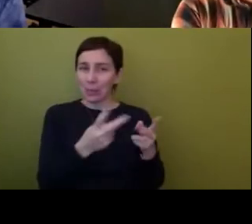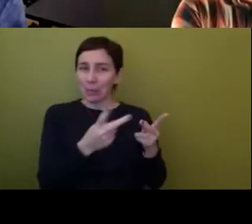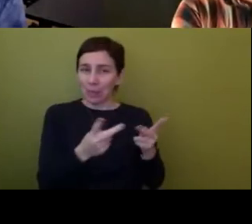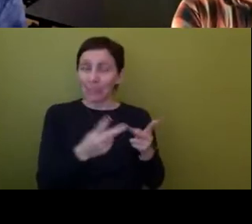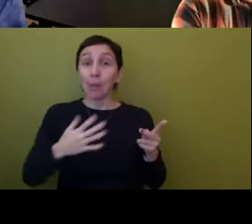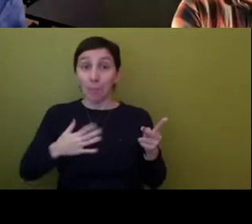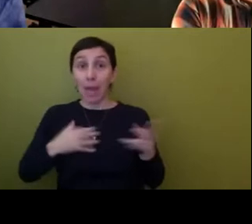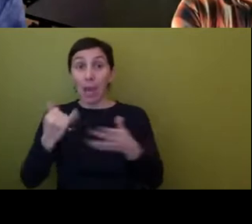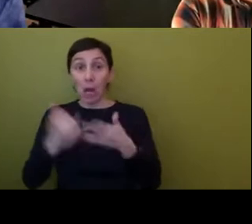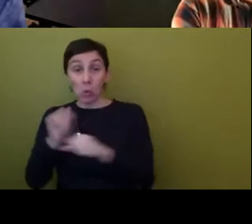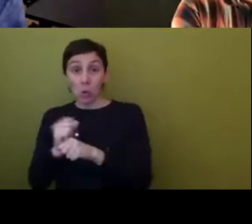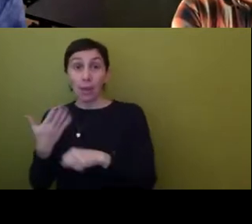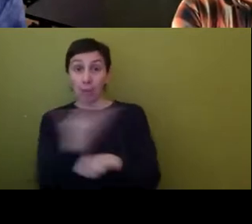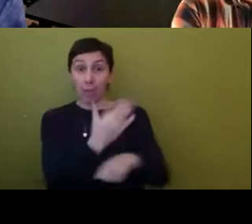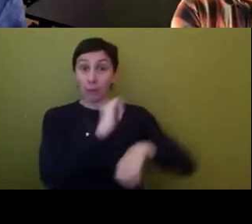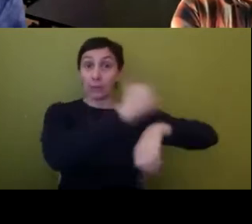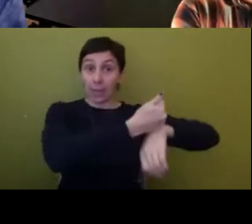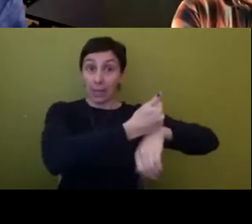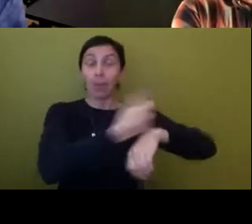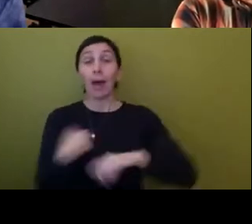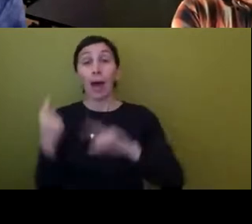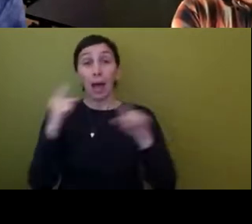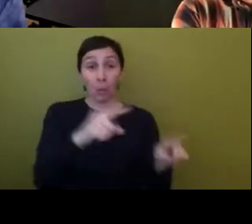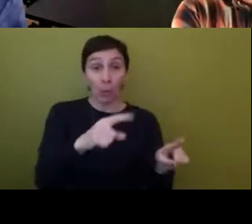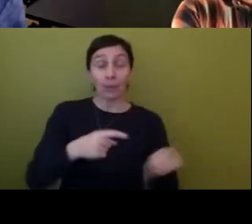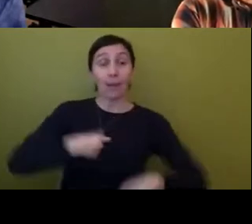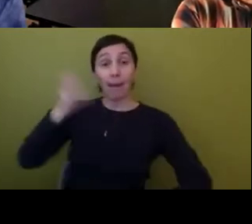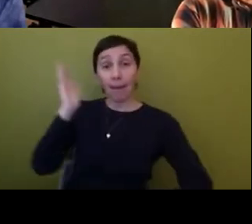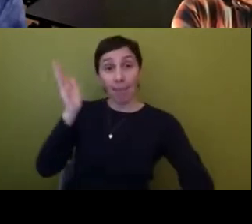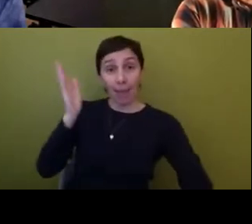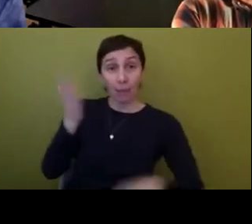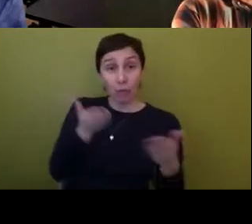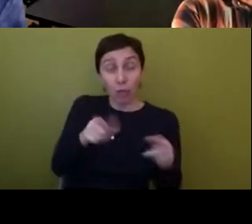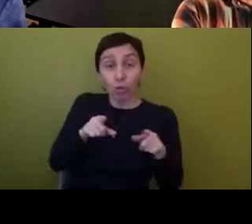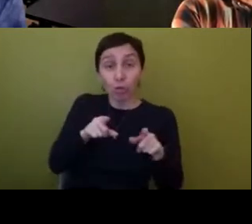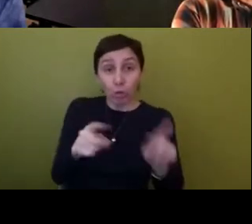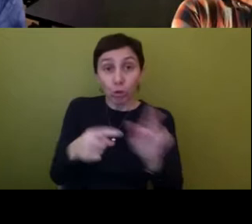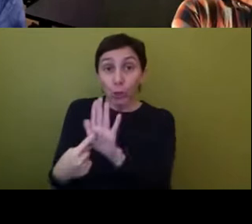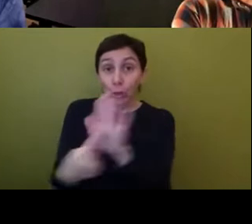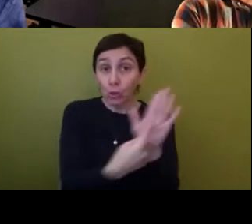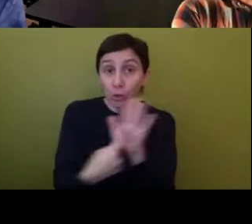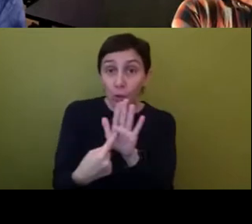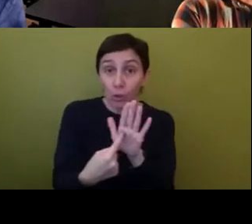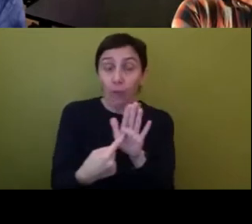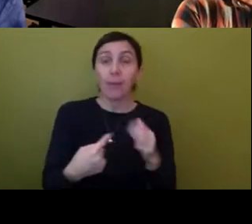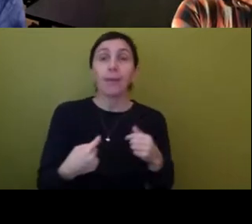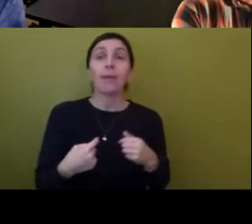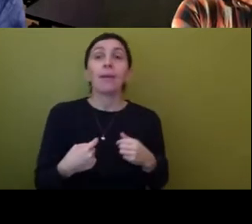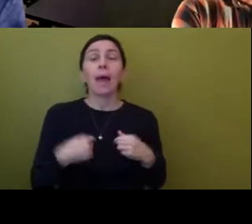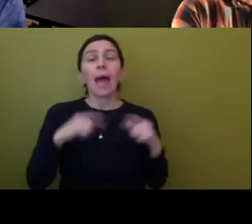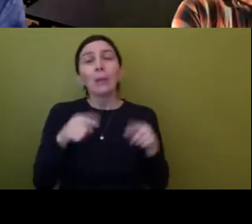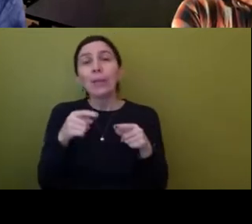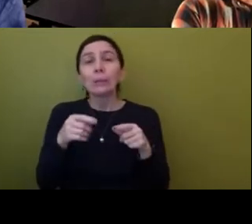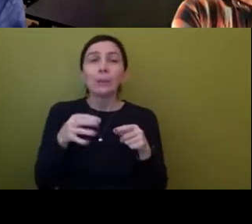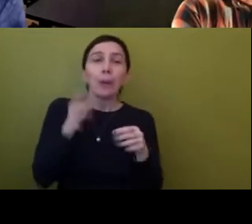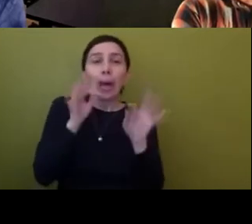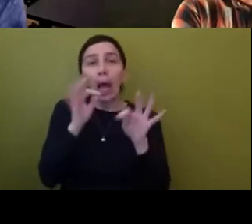I did a lecture and the show was happening. And, um, I happened to go to sort of like a little, um, cocktail hour